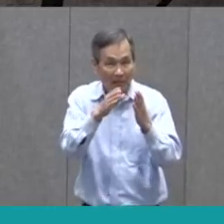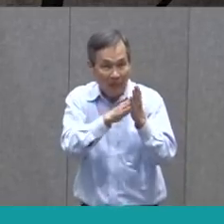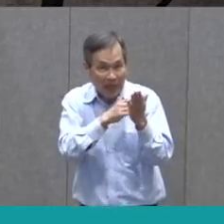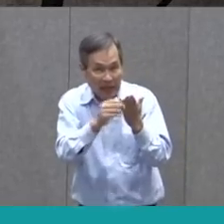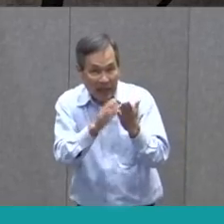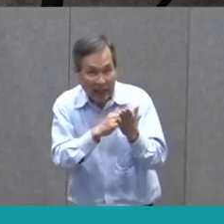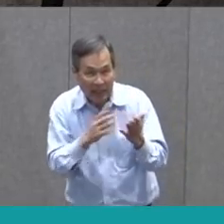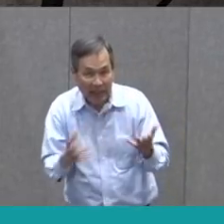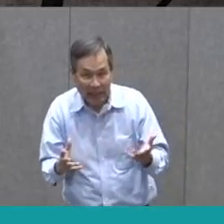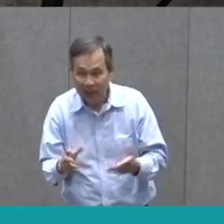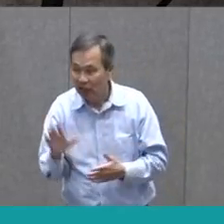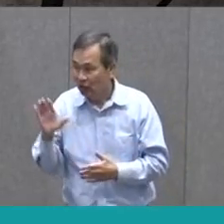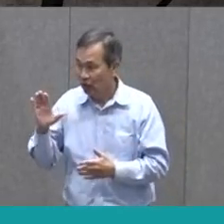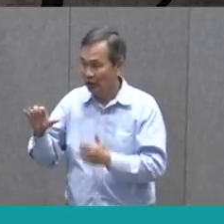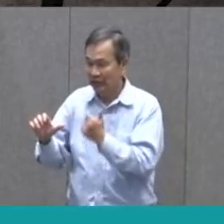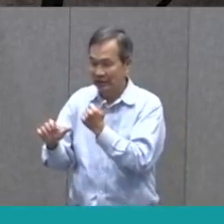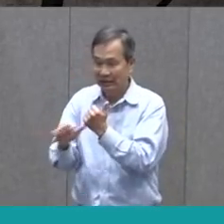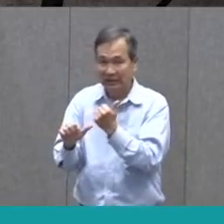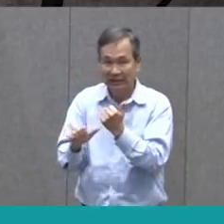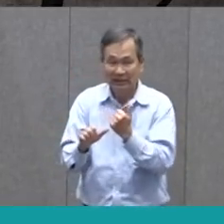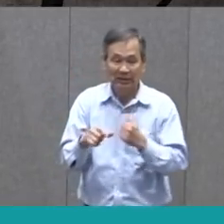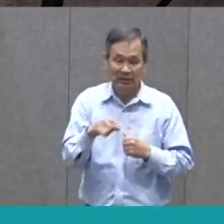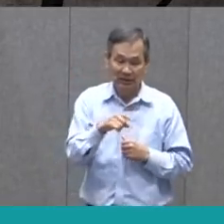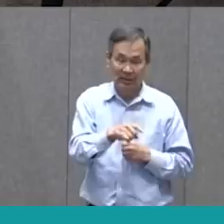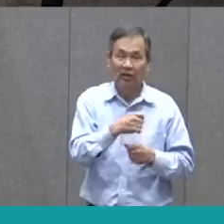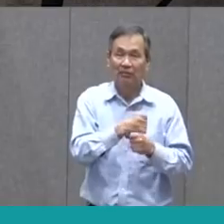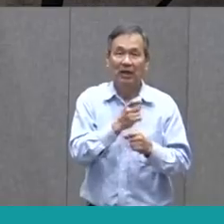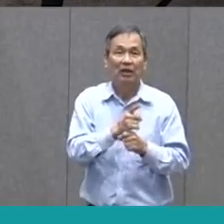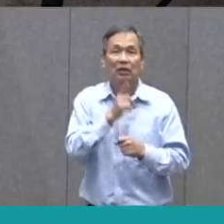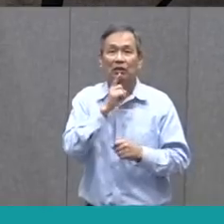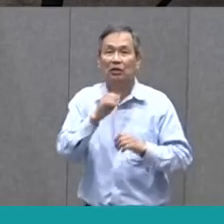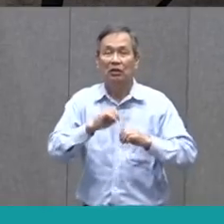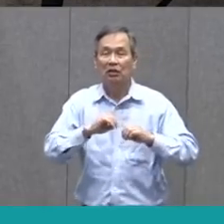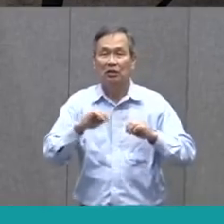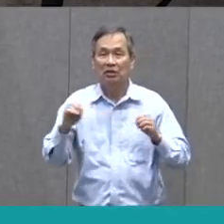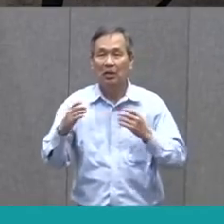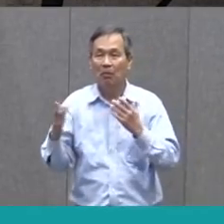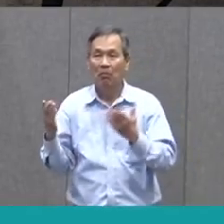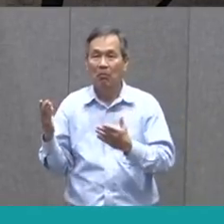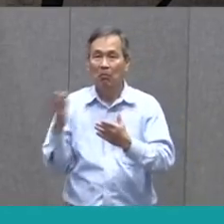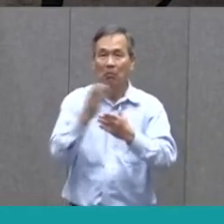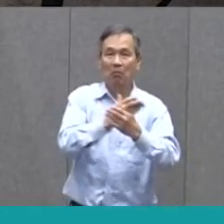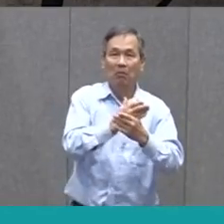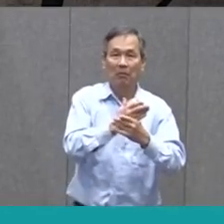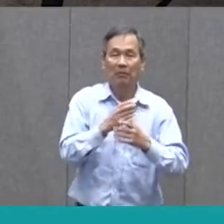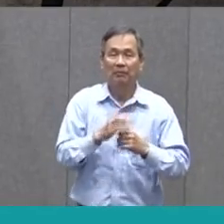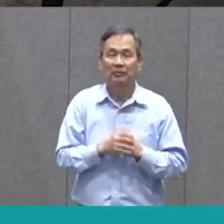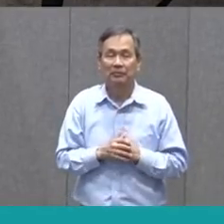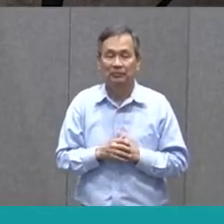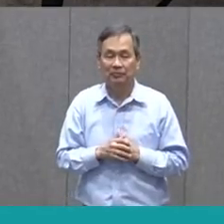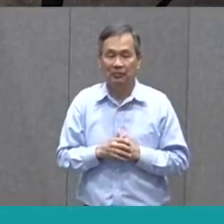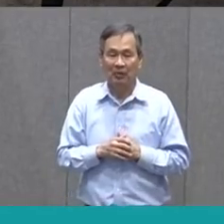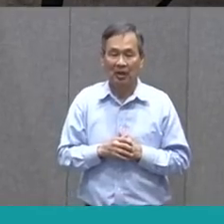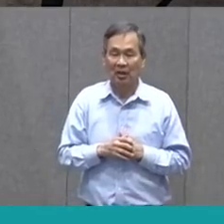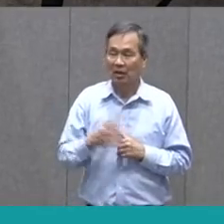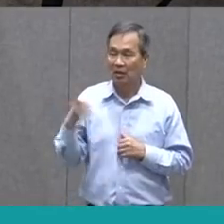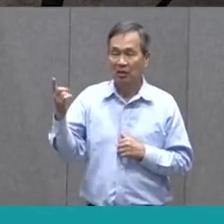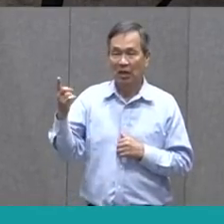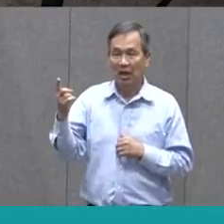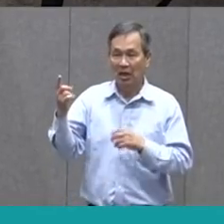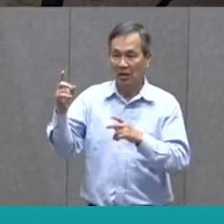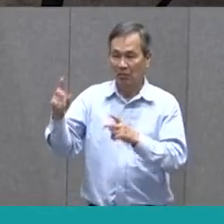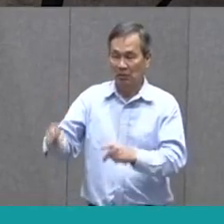Her assistant makes sure there are no distractions. This gentleman says,